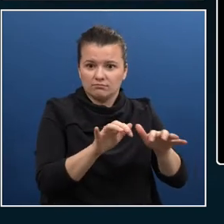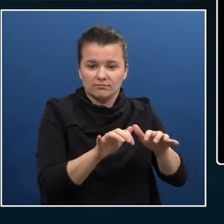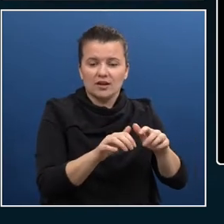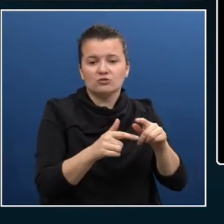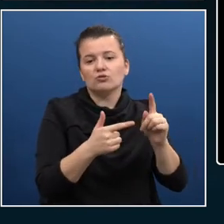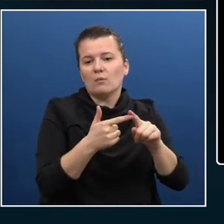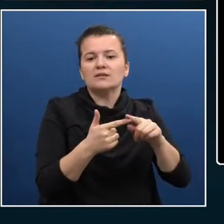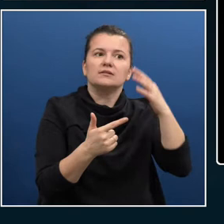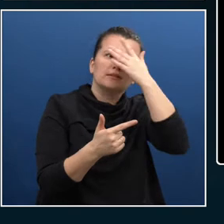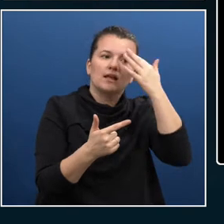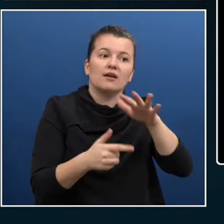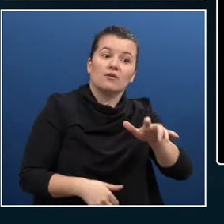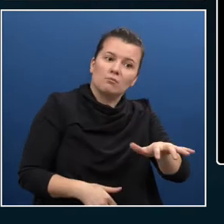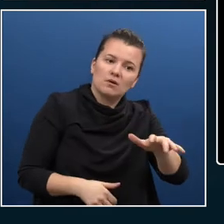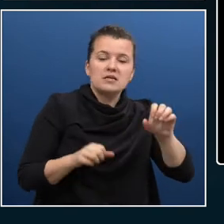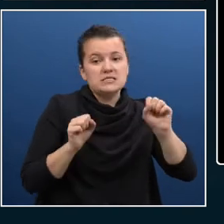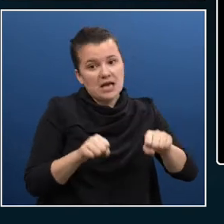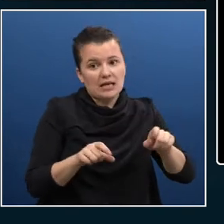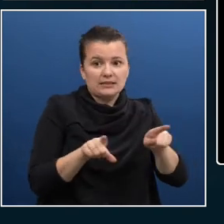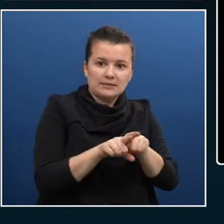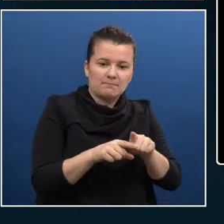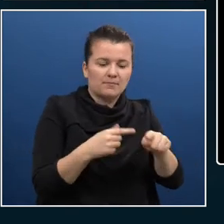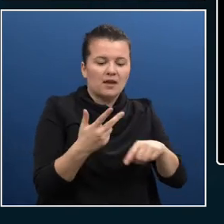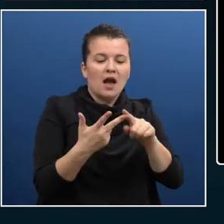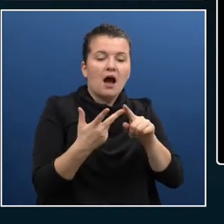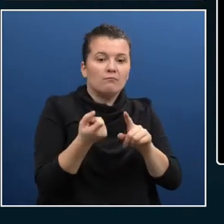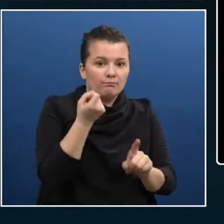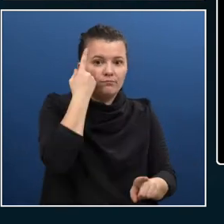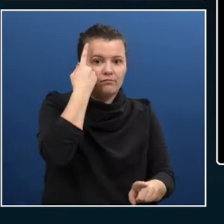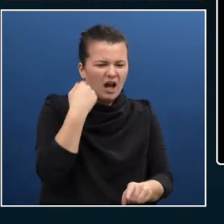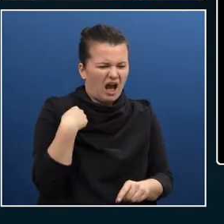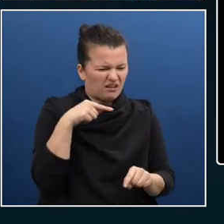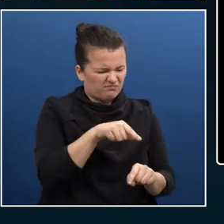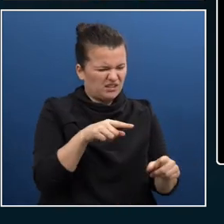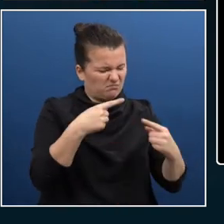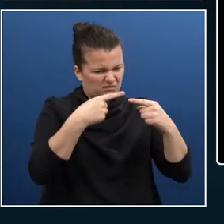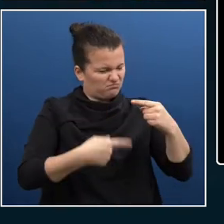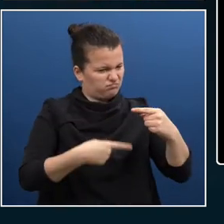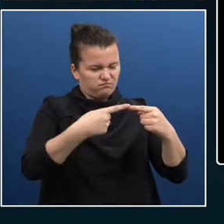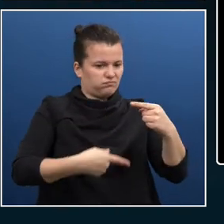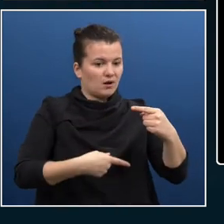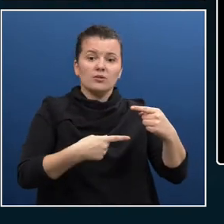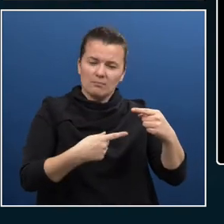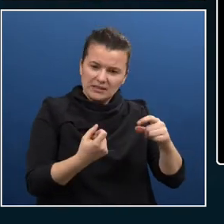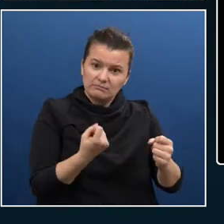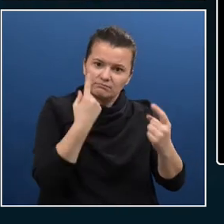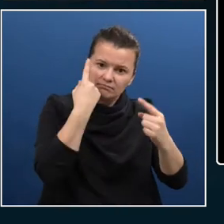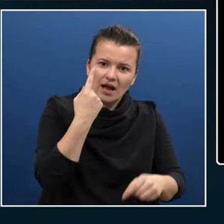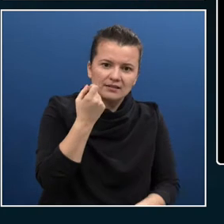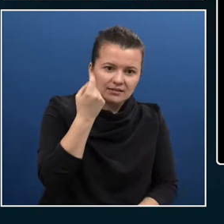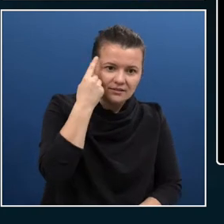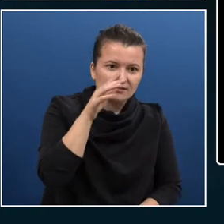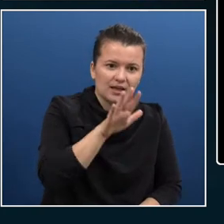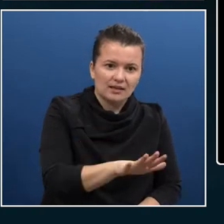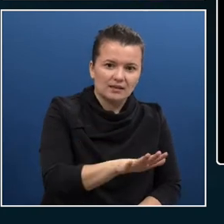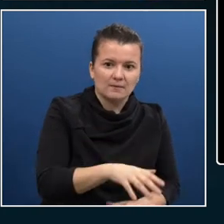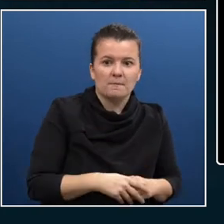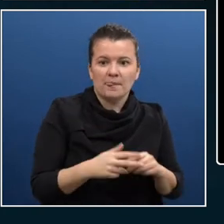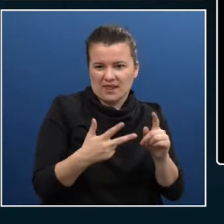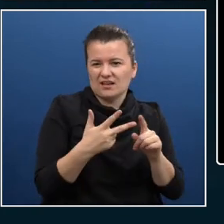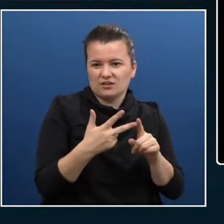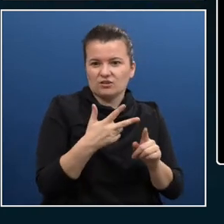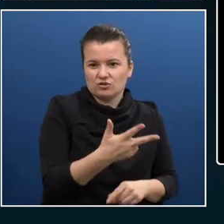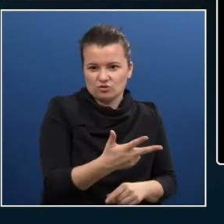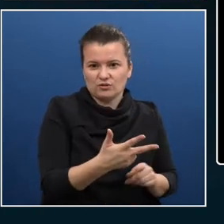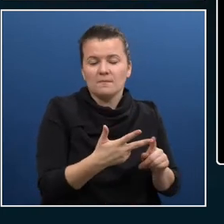Understandable. Can you understand it? And what we're seeing also now with WCAG, the Web Center for Accessible Guidelines, is that they've also included recently an